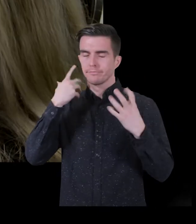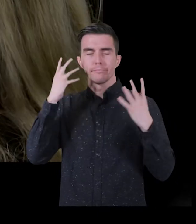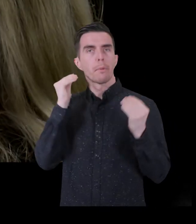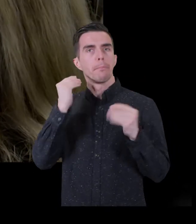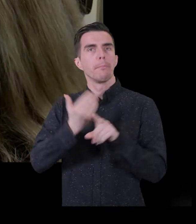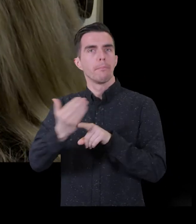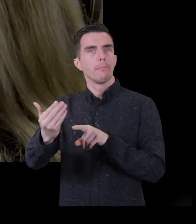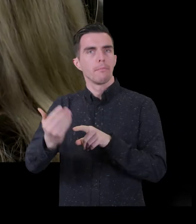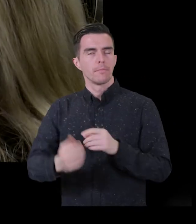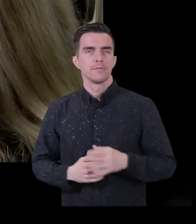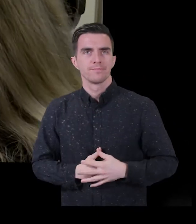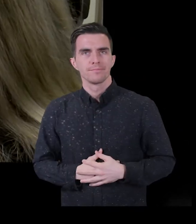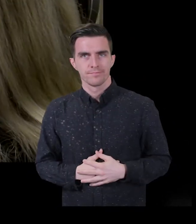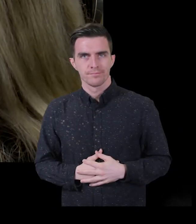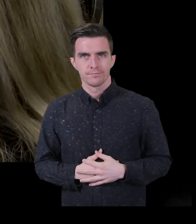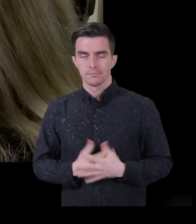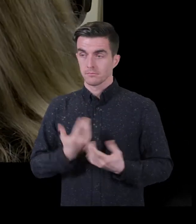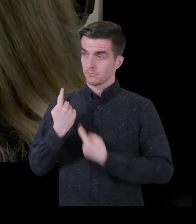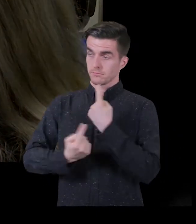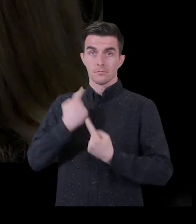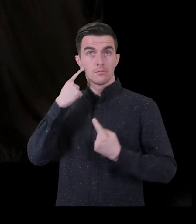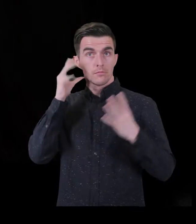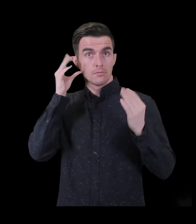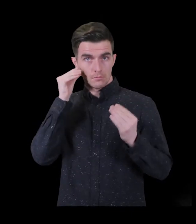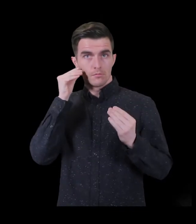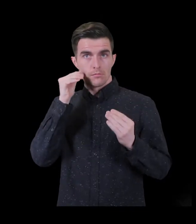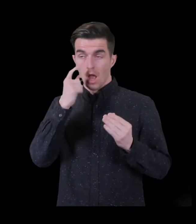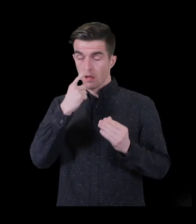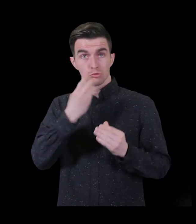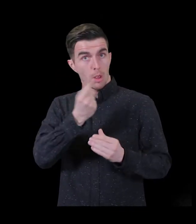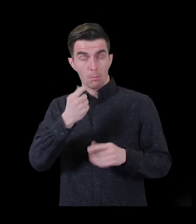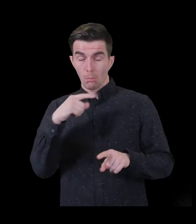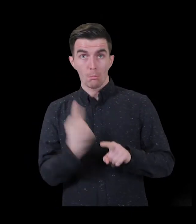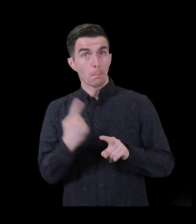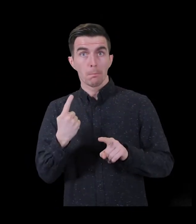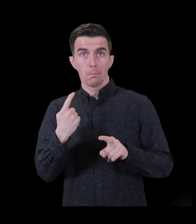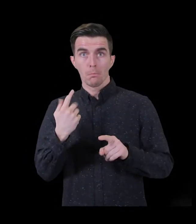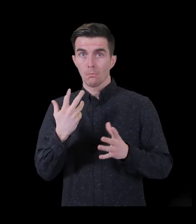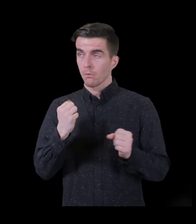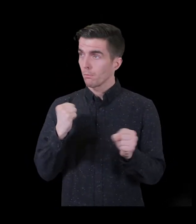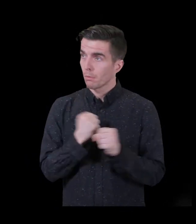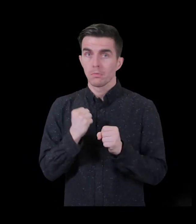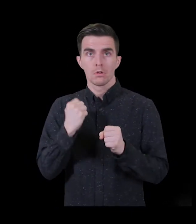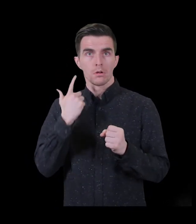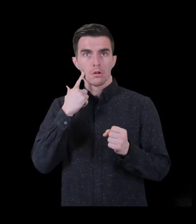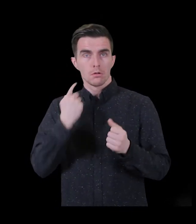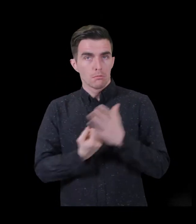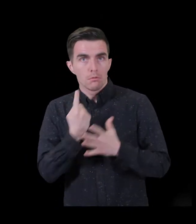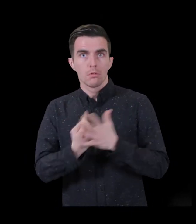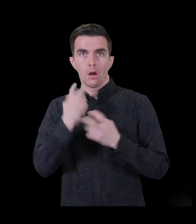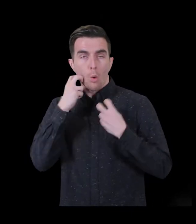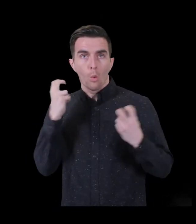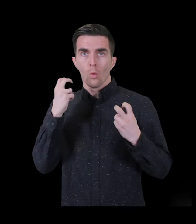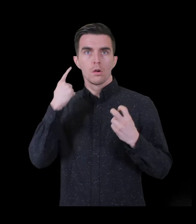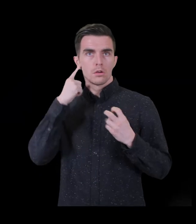Hearing loss can also occur suddenly after exposure to an exceptionally loud noise, such as an